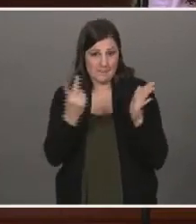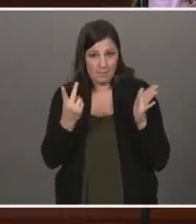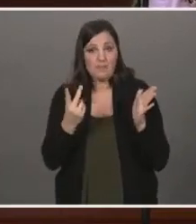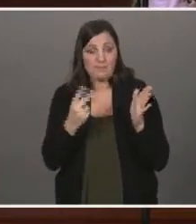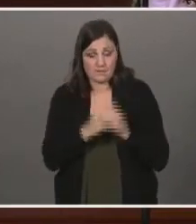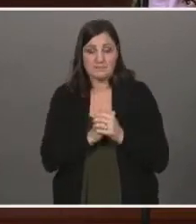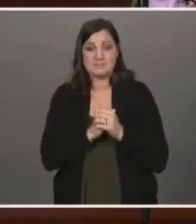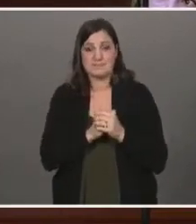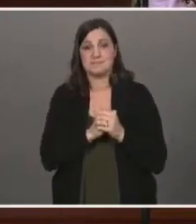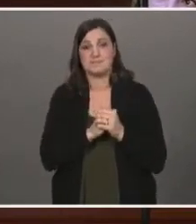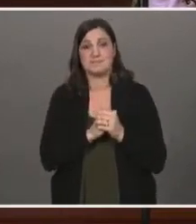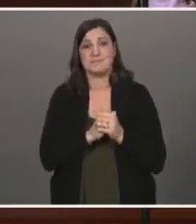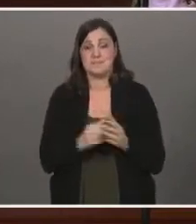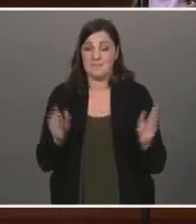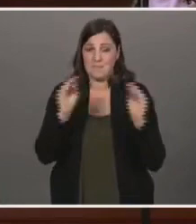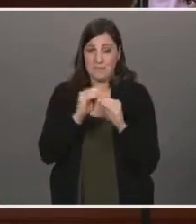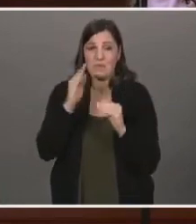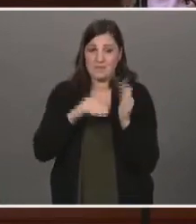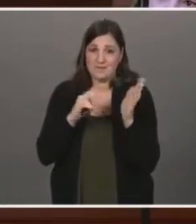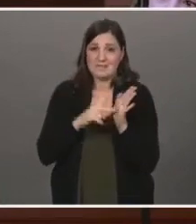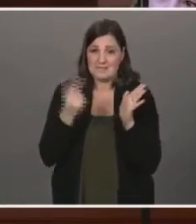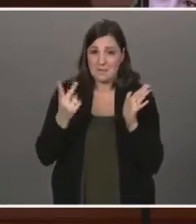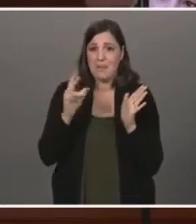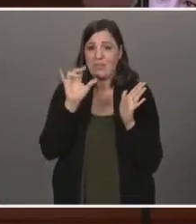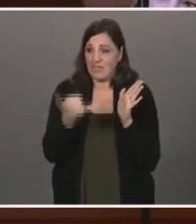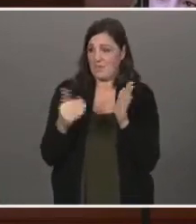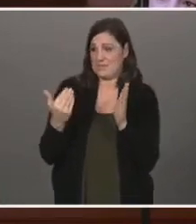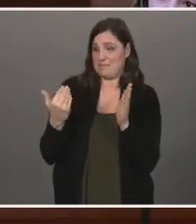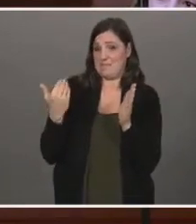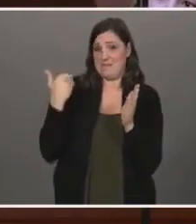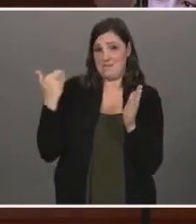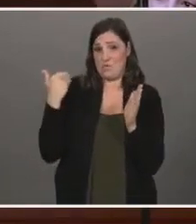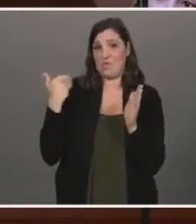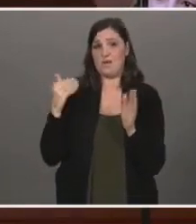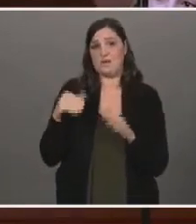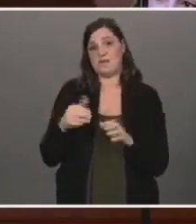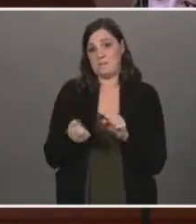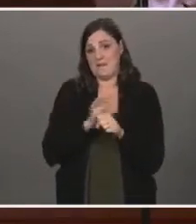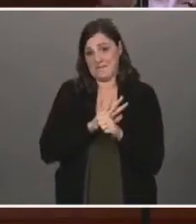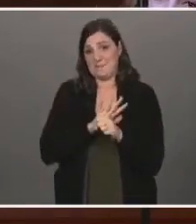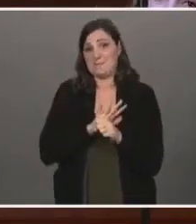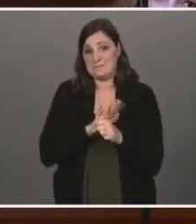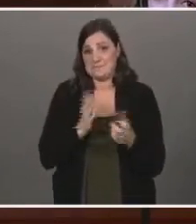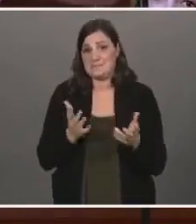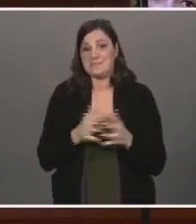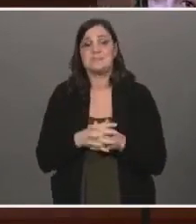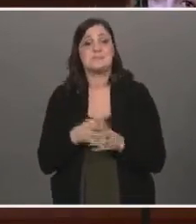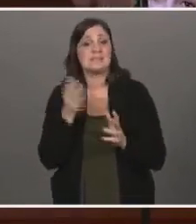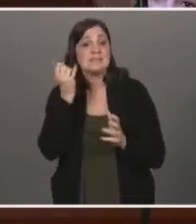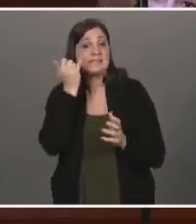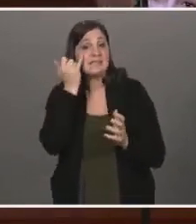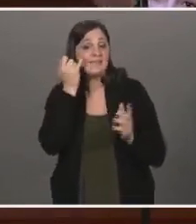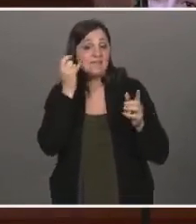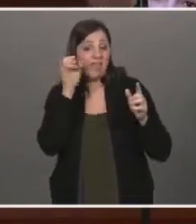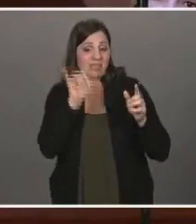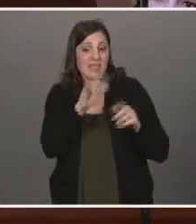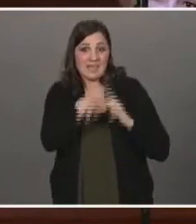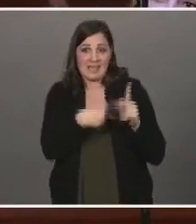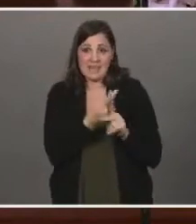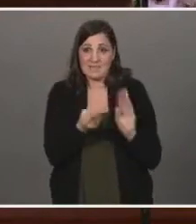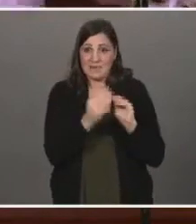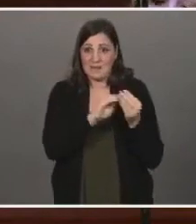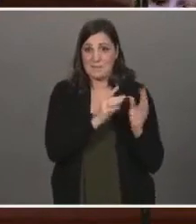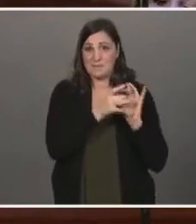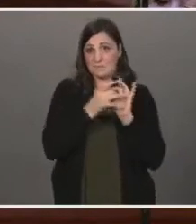and that was before the pandemic. If these types of numbers were